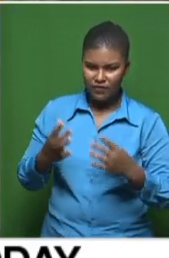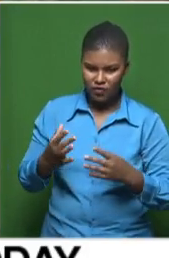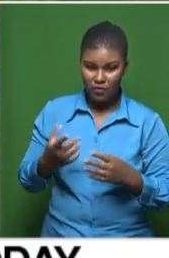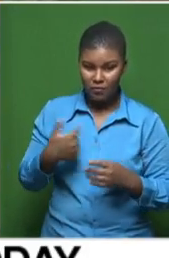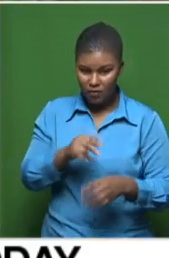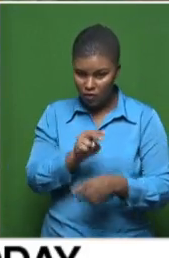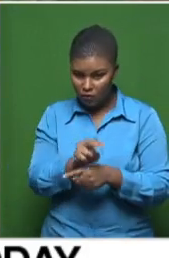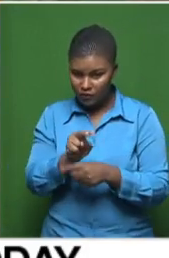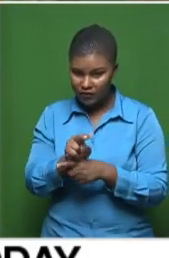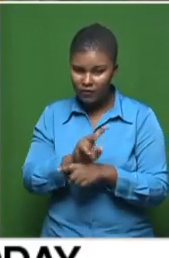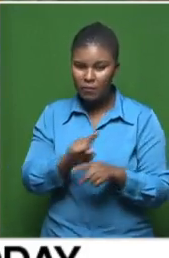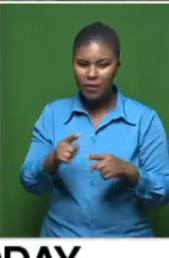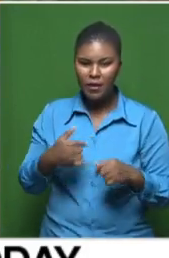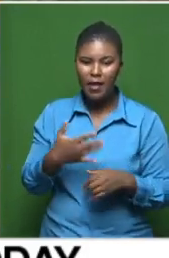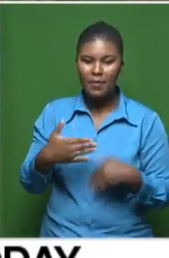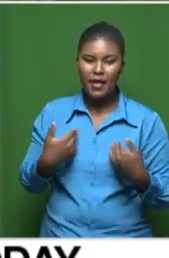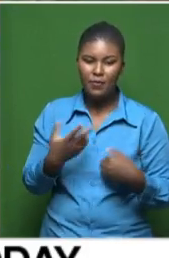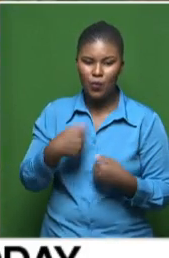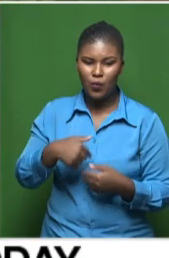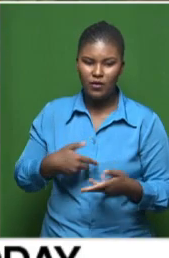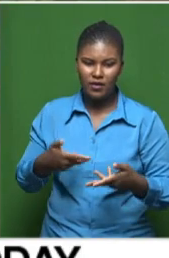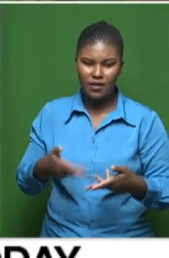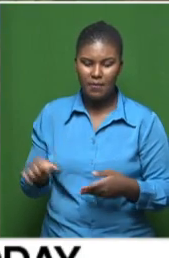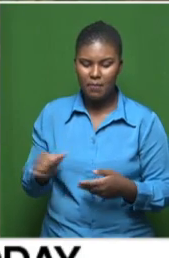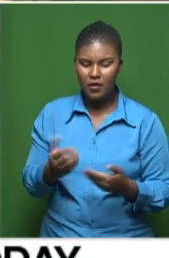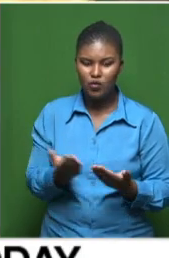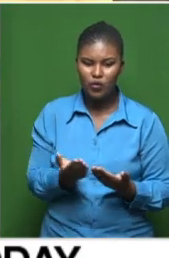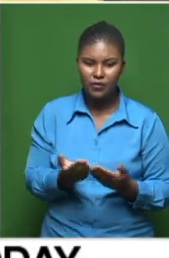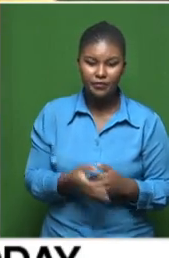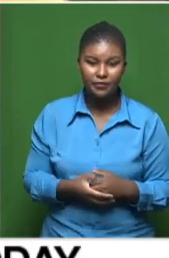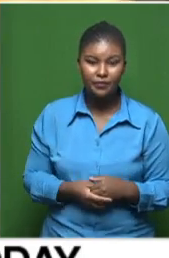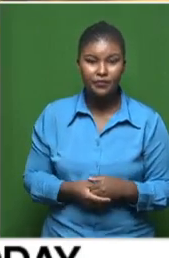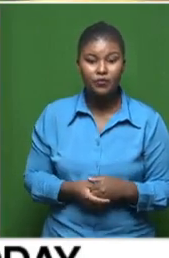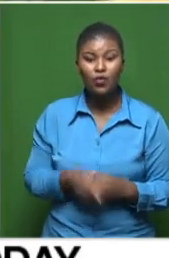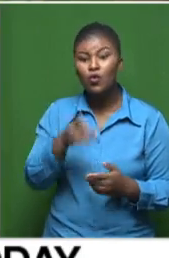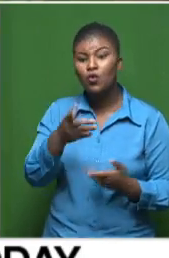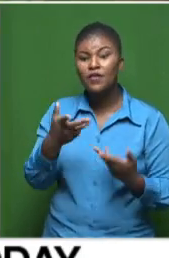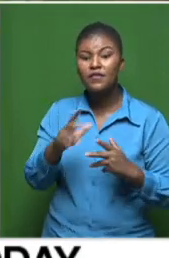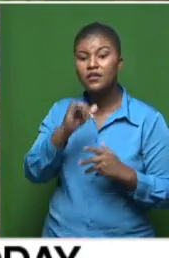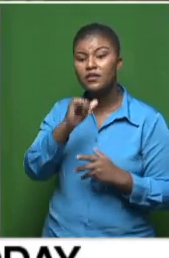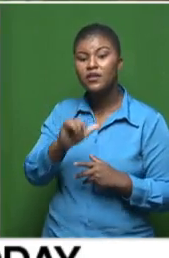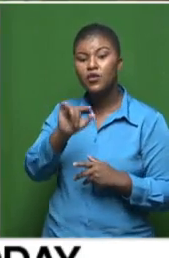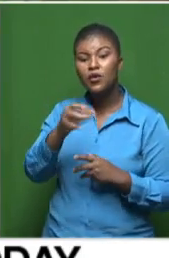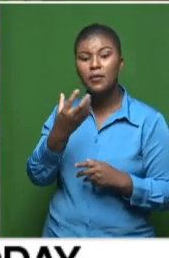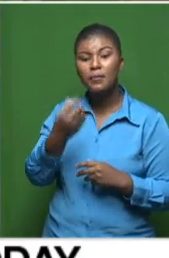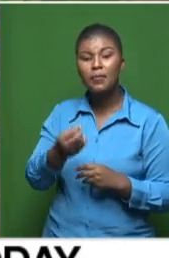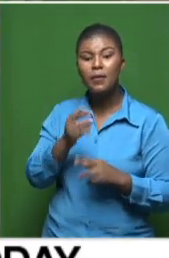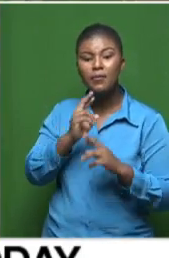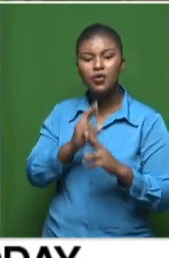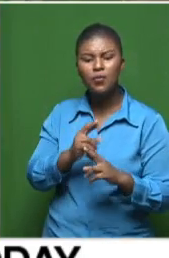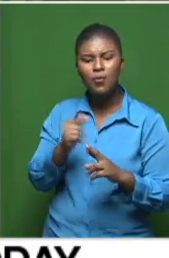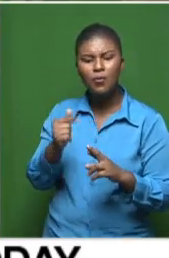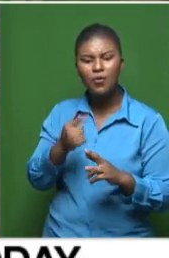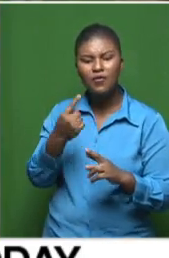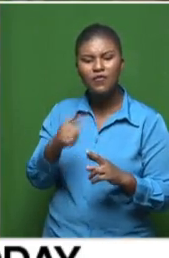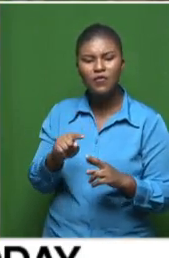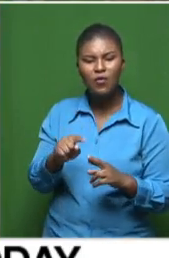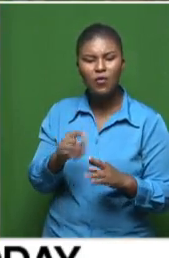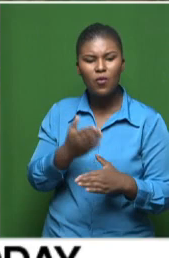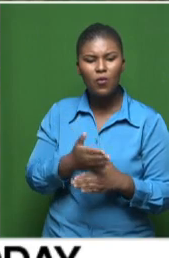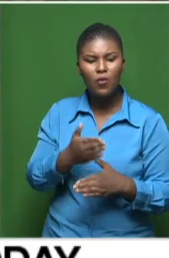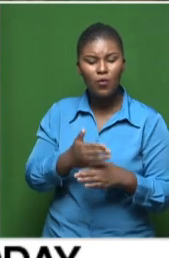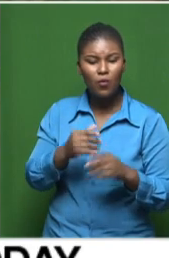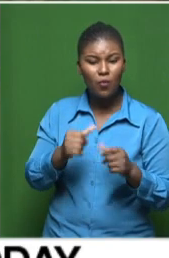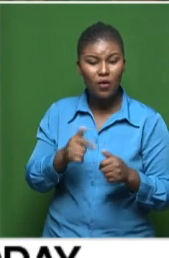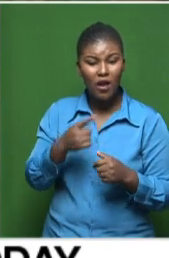what I observe. But I'm just happy that we are back to school. And you did say you were getting reports in terms of admission. What is it looking like? And I